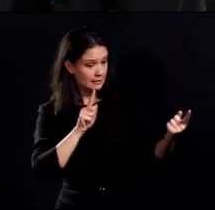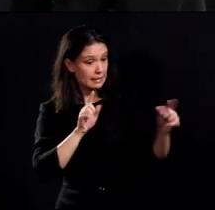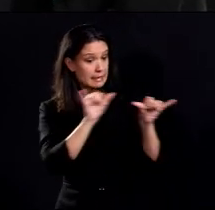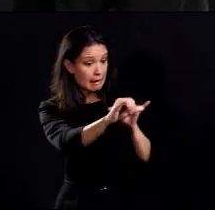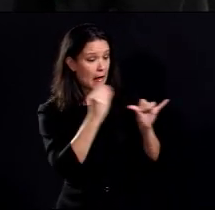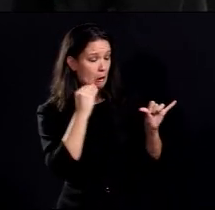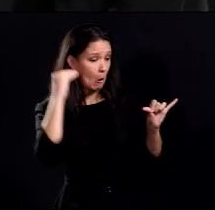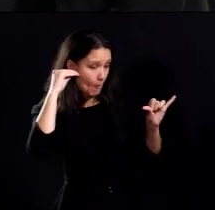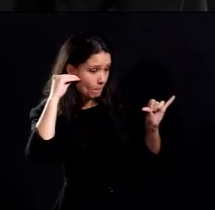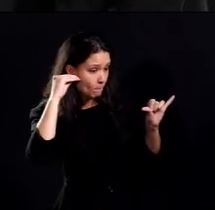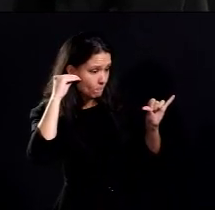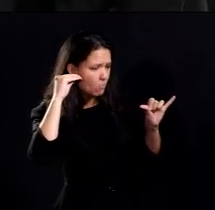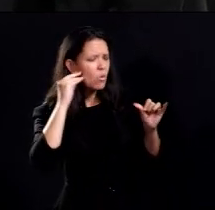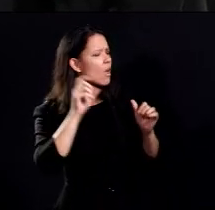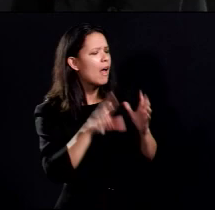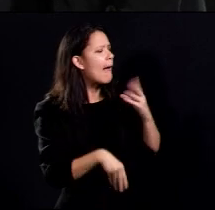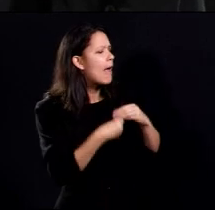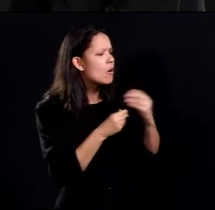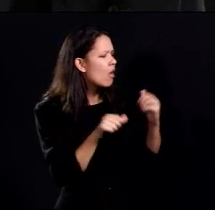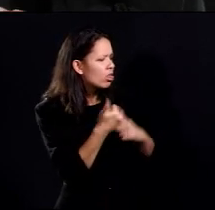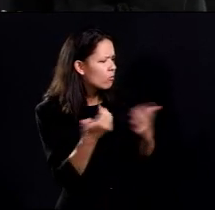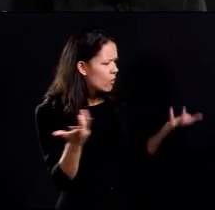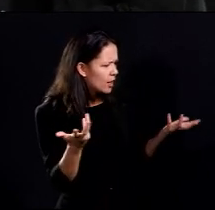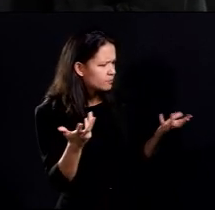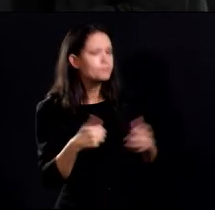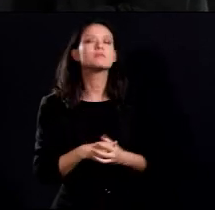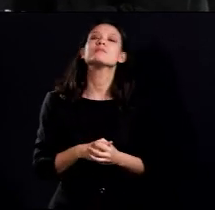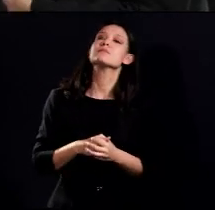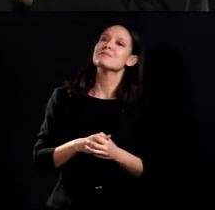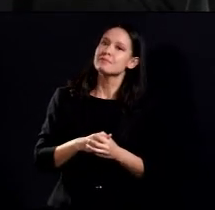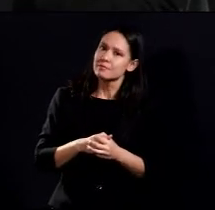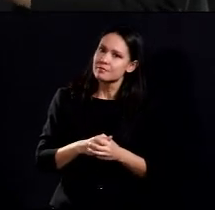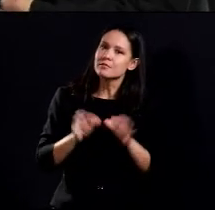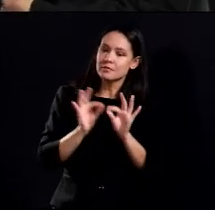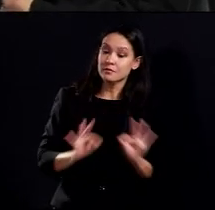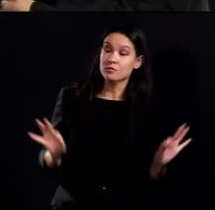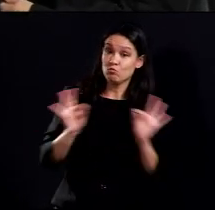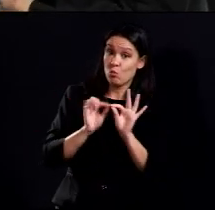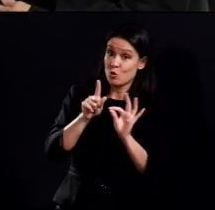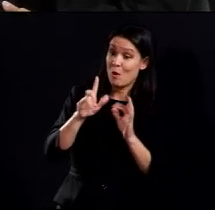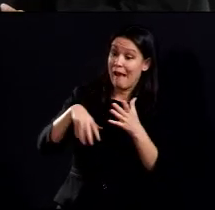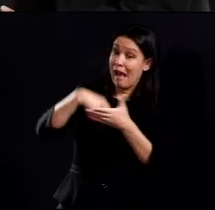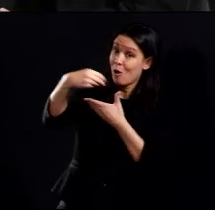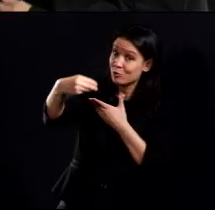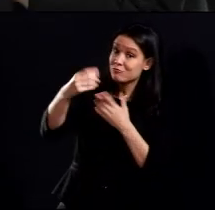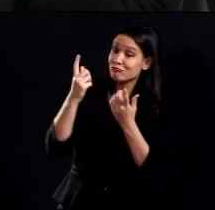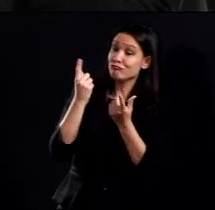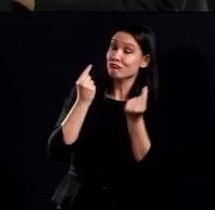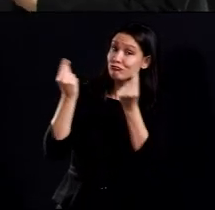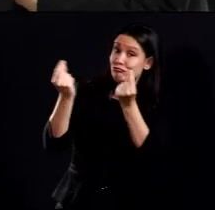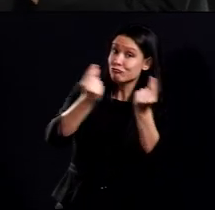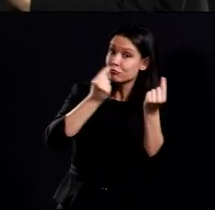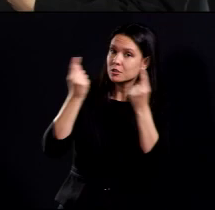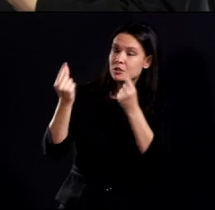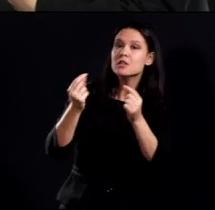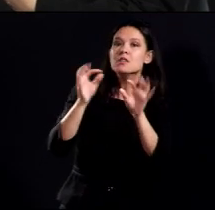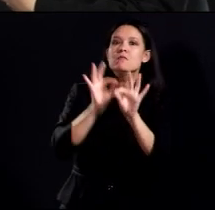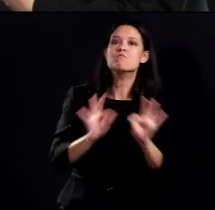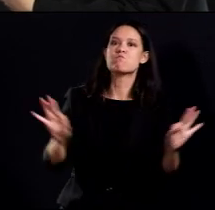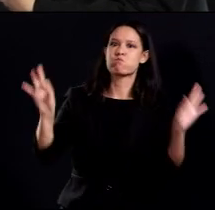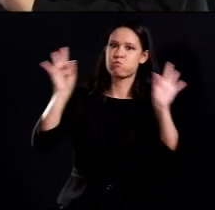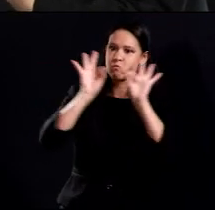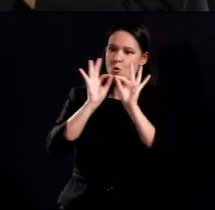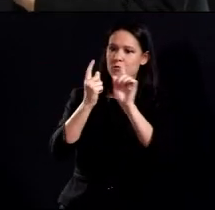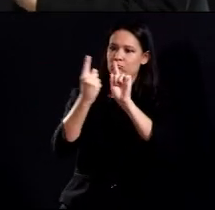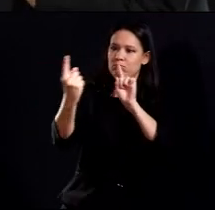stay home. Definitely. What else? Of course, make sure that when you're going out, you are being aware of that social